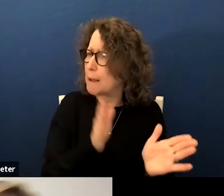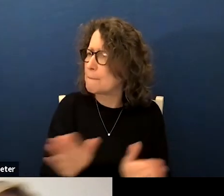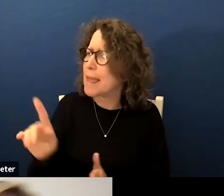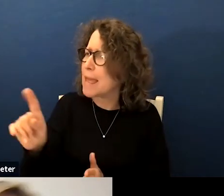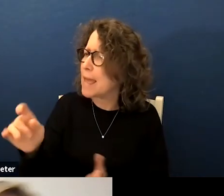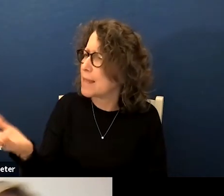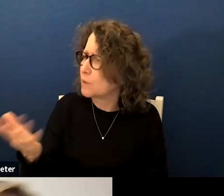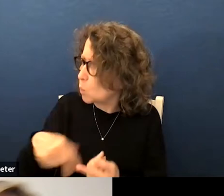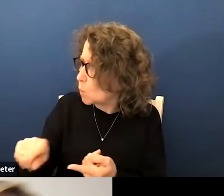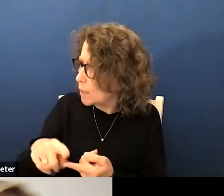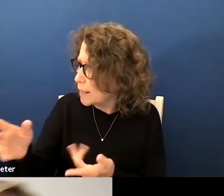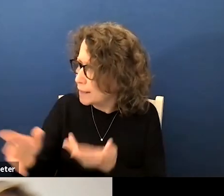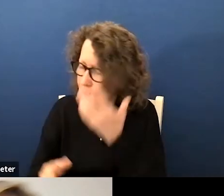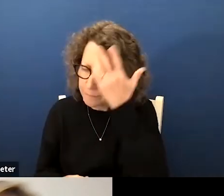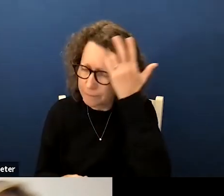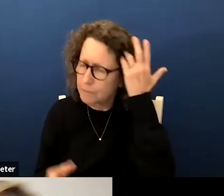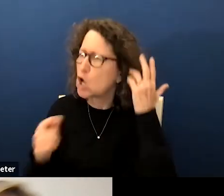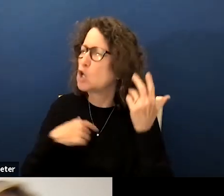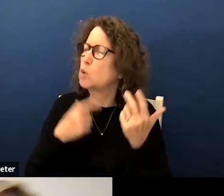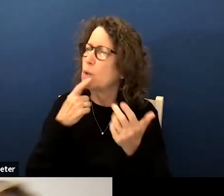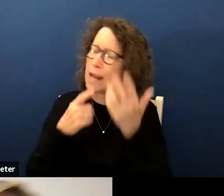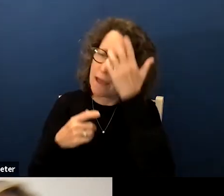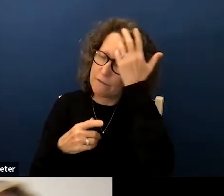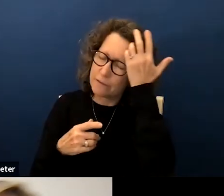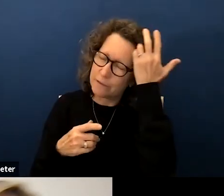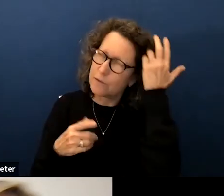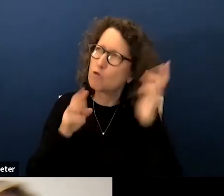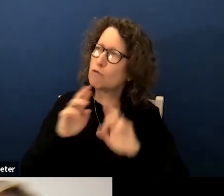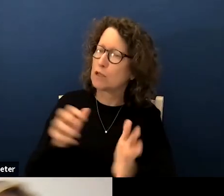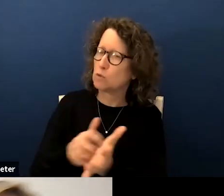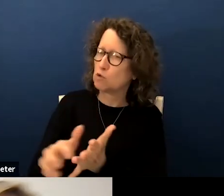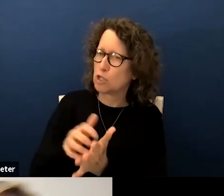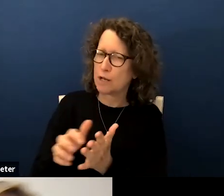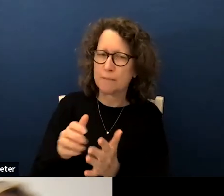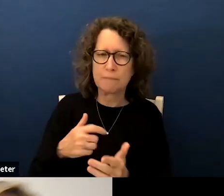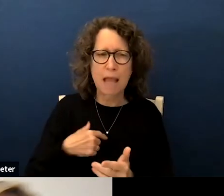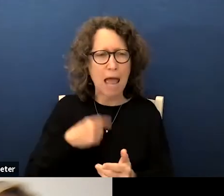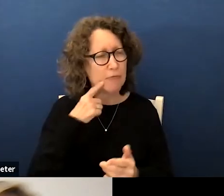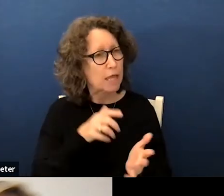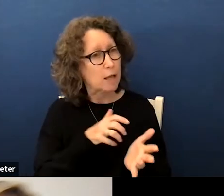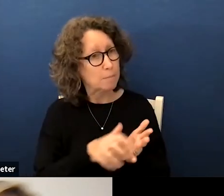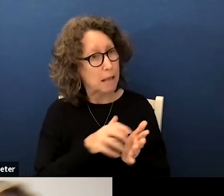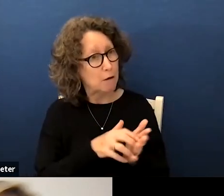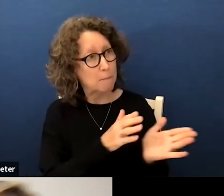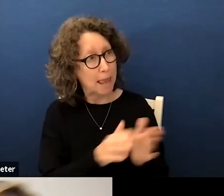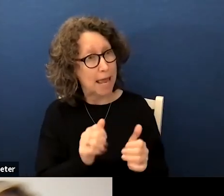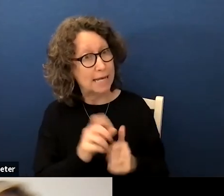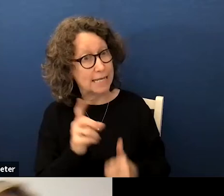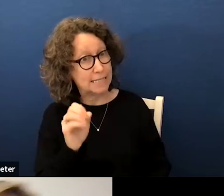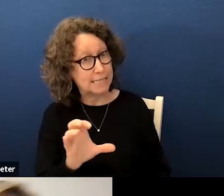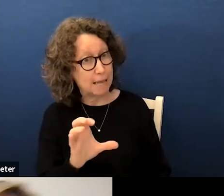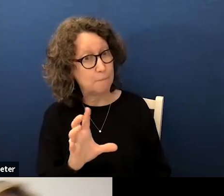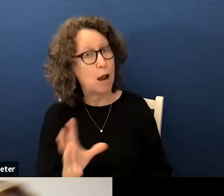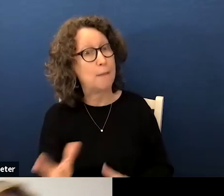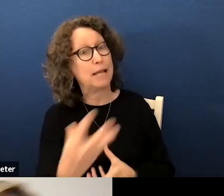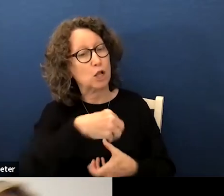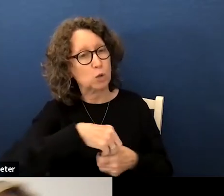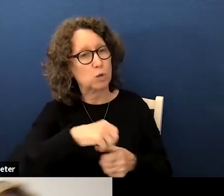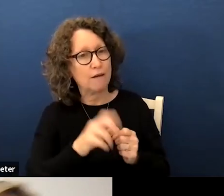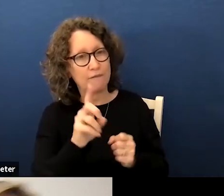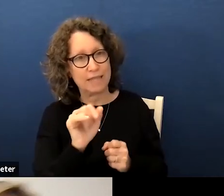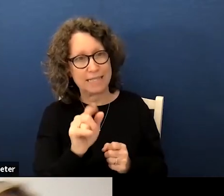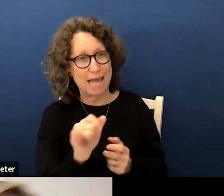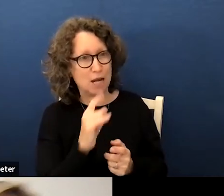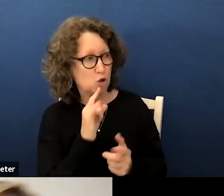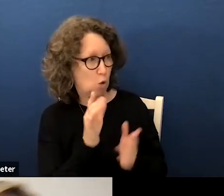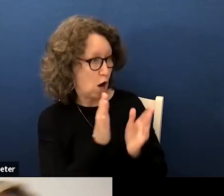that you would at least share with the board i think we can share that preliminary plan in december and have it be inclusive of the data that you're